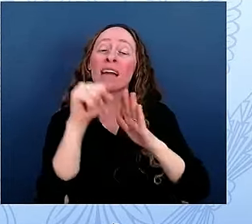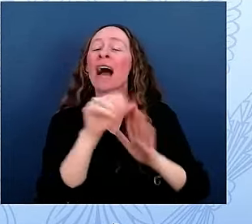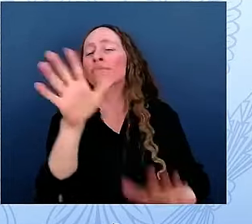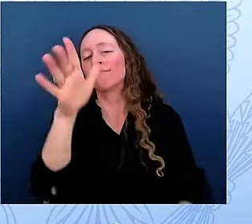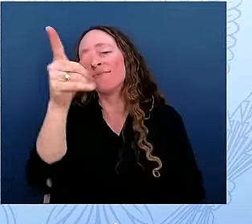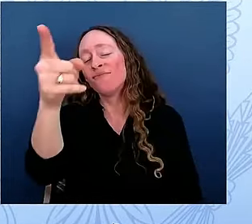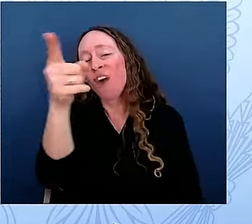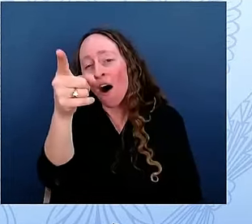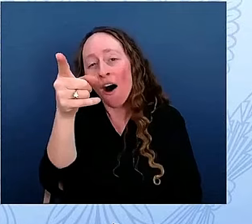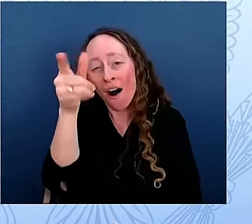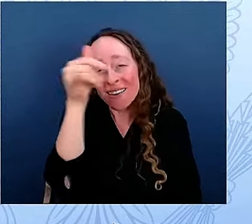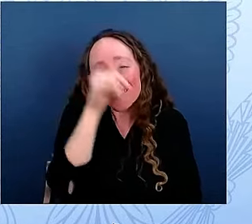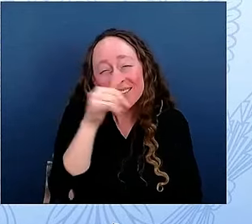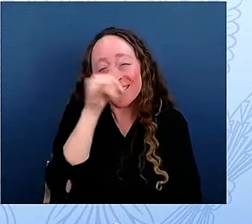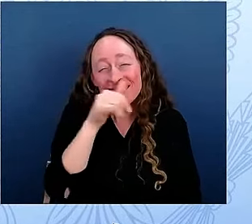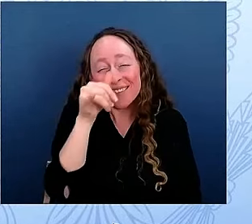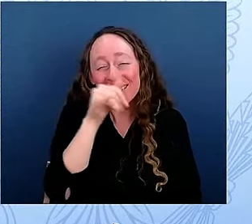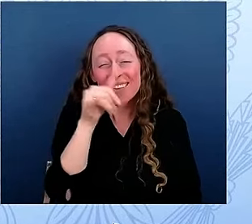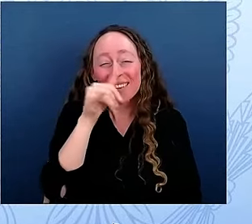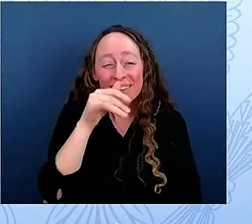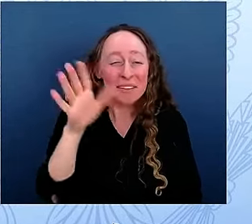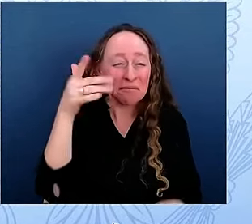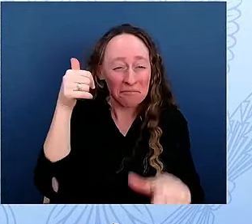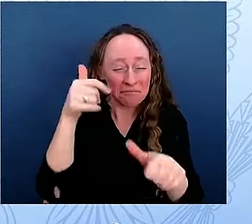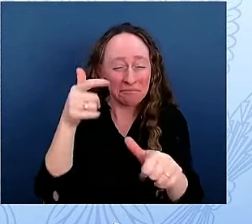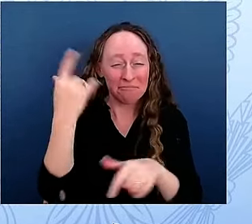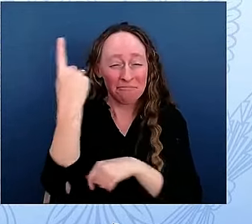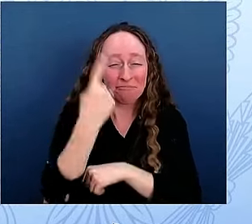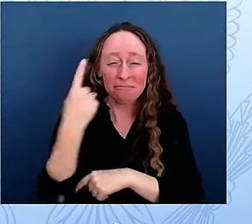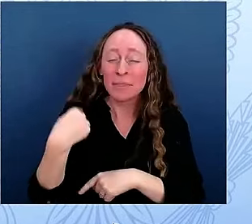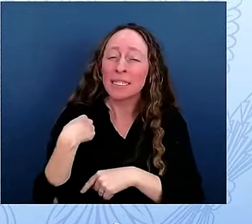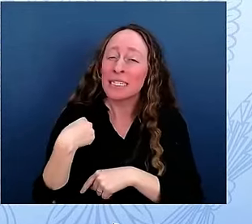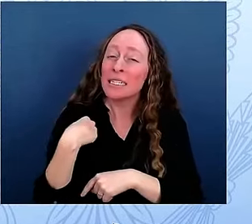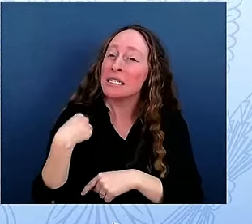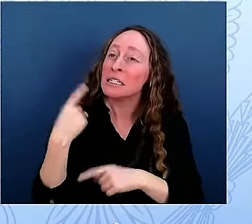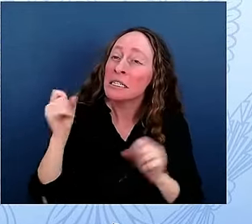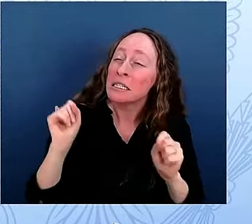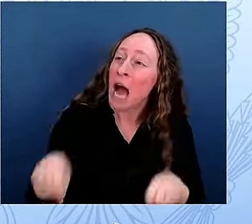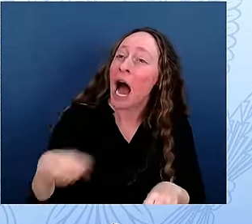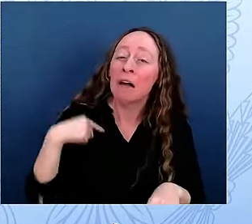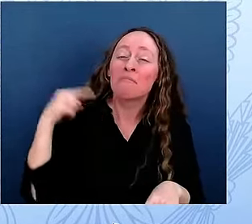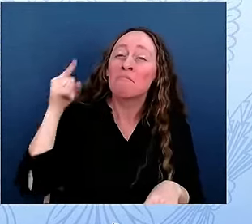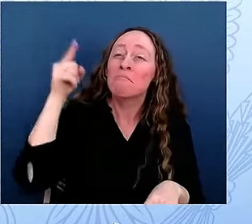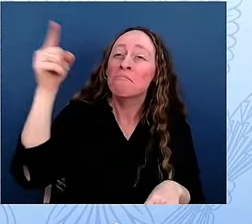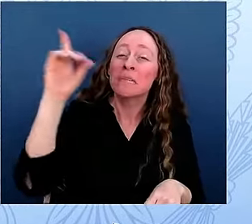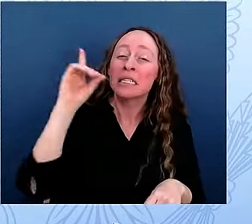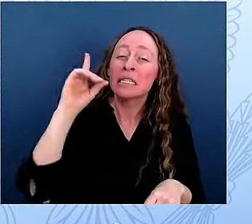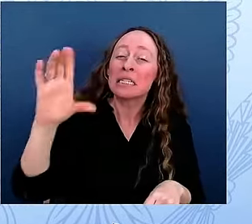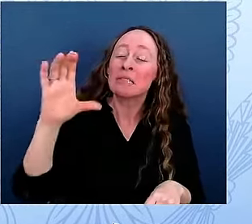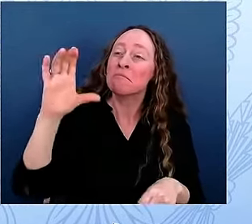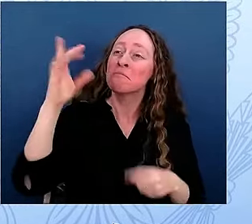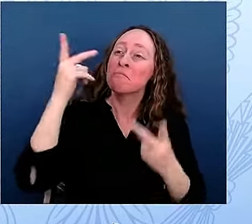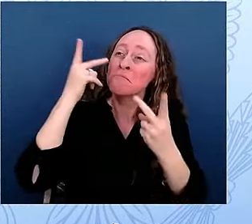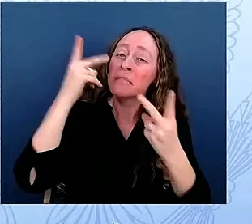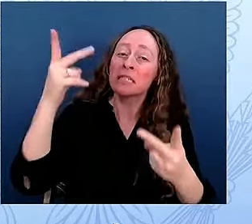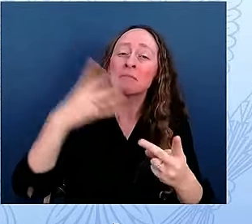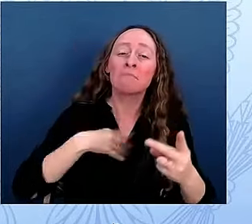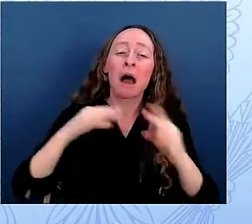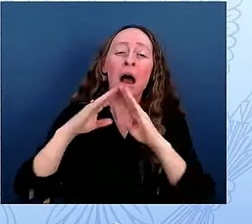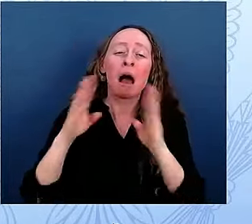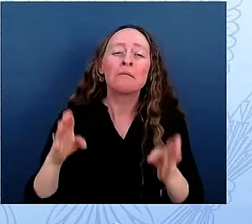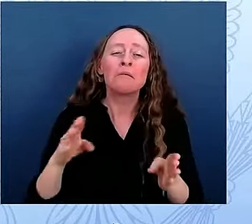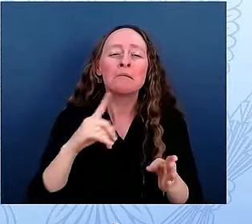had as strong as a chance to travel to Washington, D.C. to see the White House as I did to travel to Egypt to see the Great Pyramids.